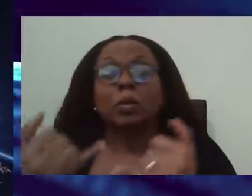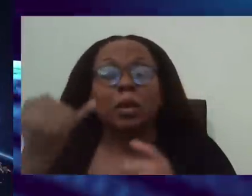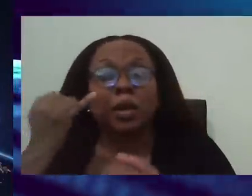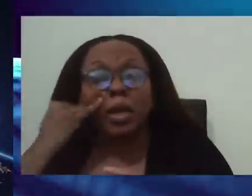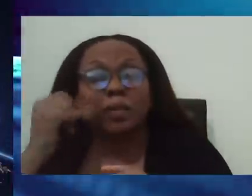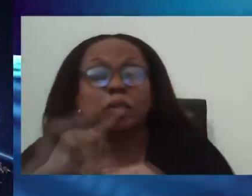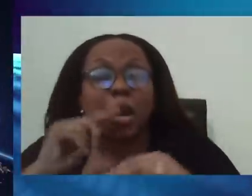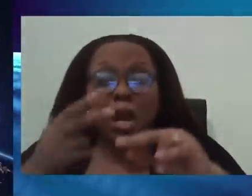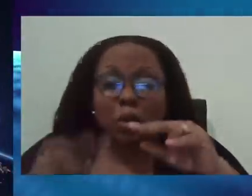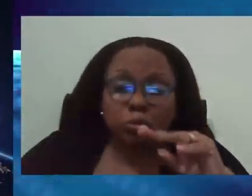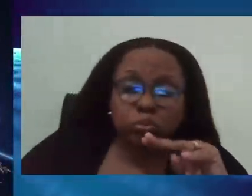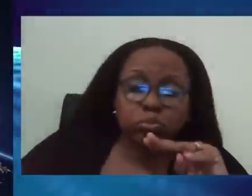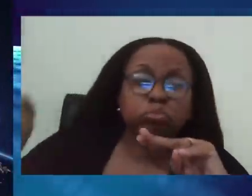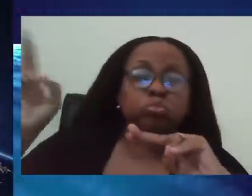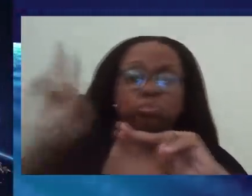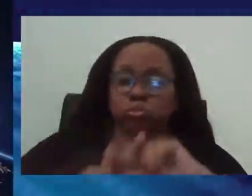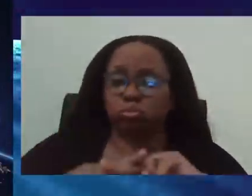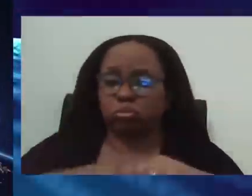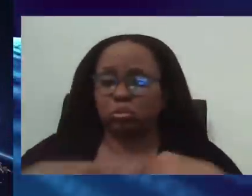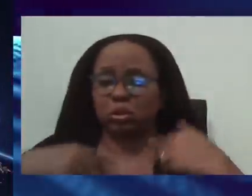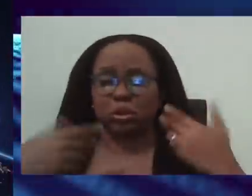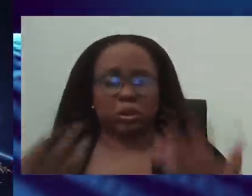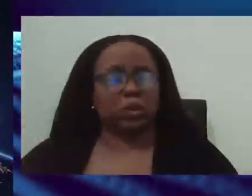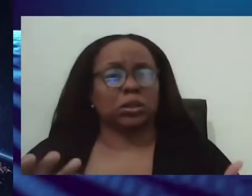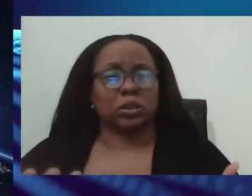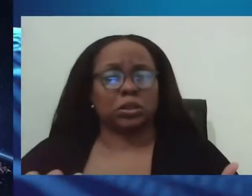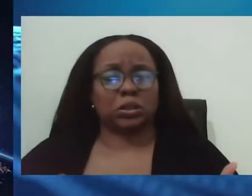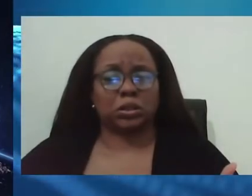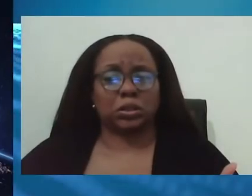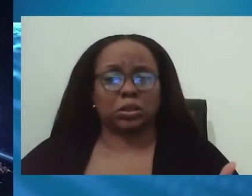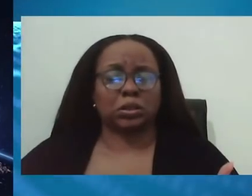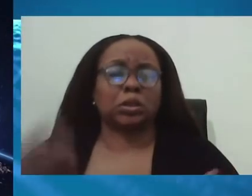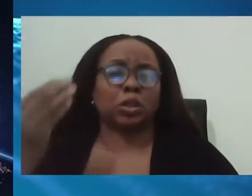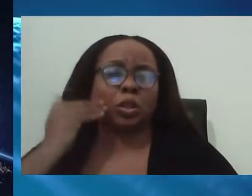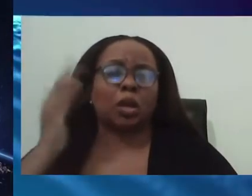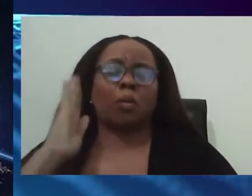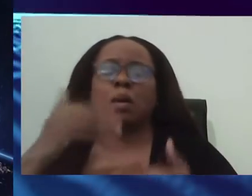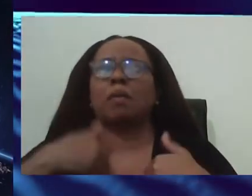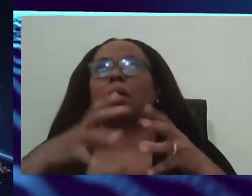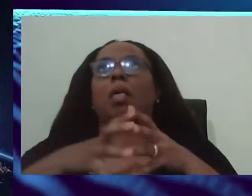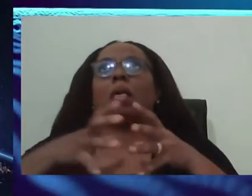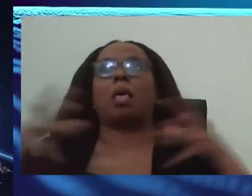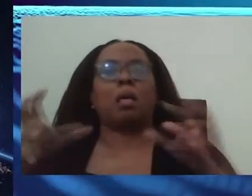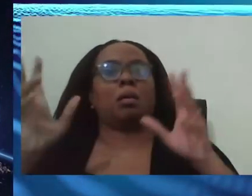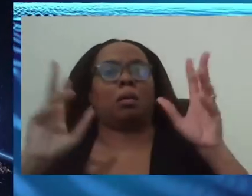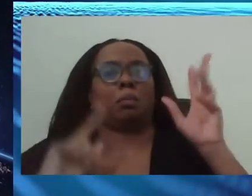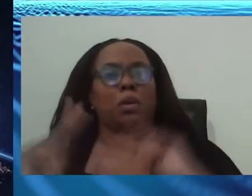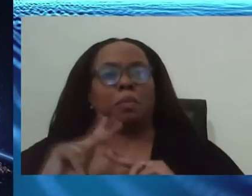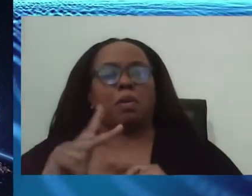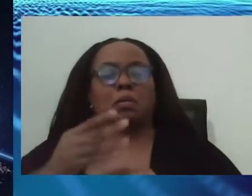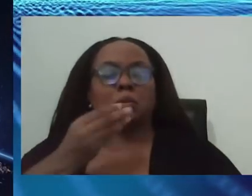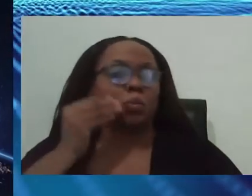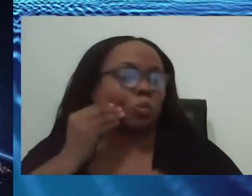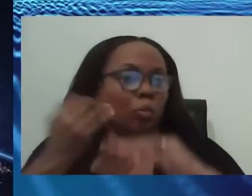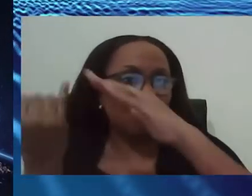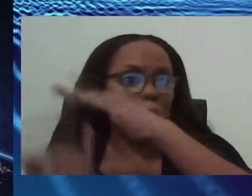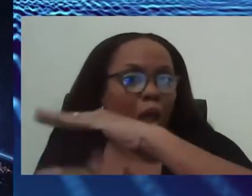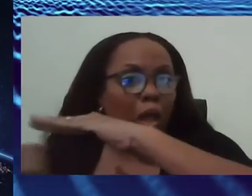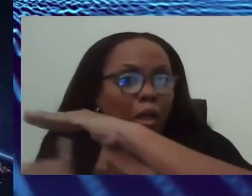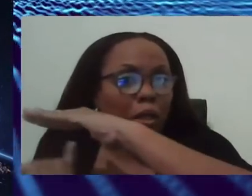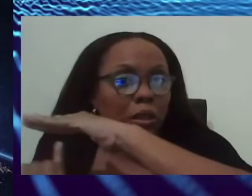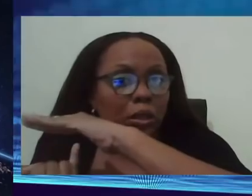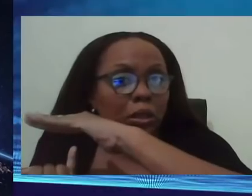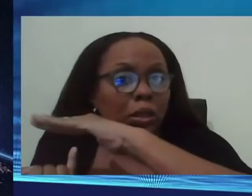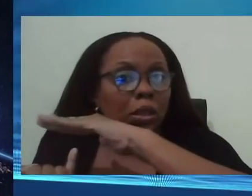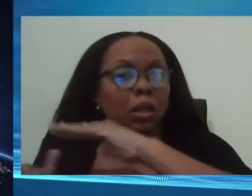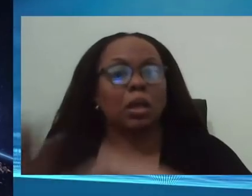projections are right, we know that we are going to have a lot more persons in home isolation and potentially